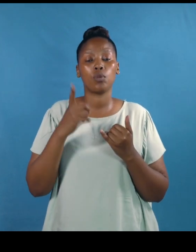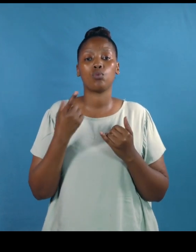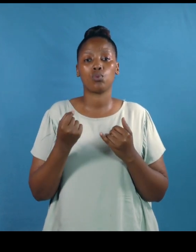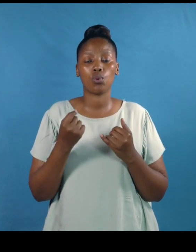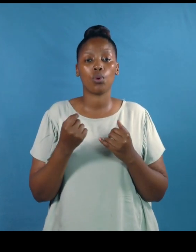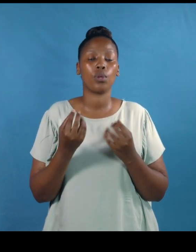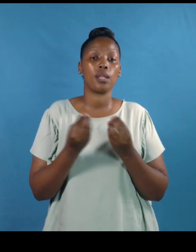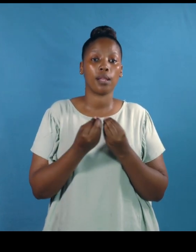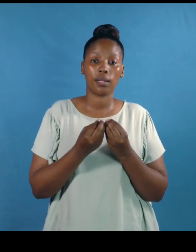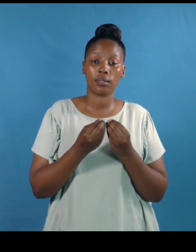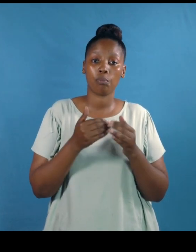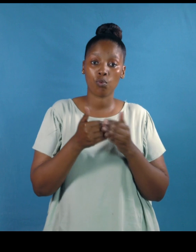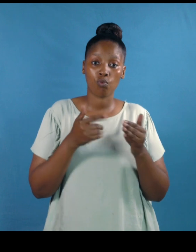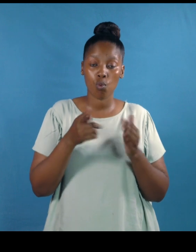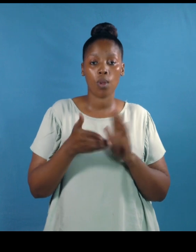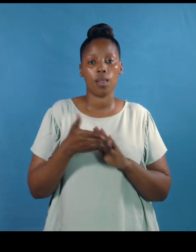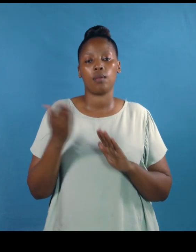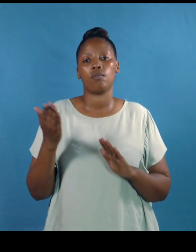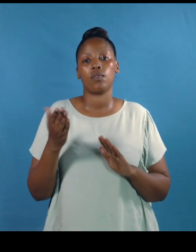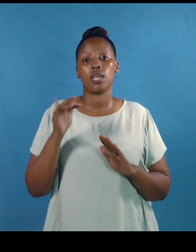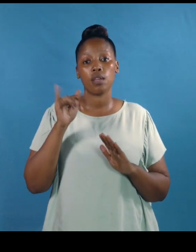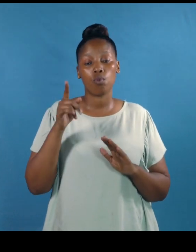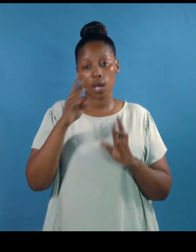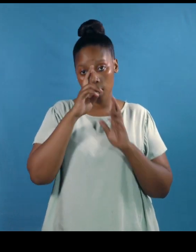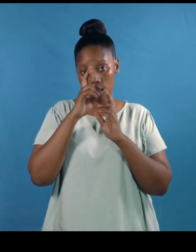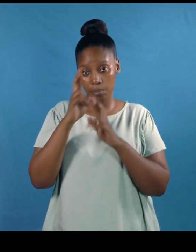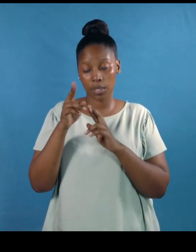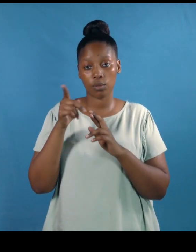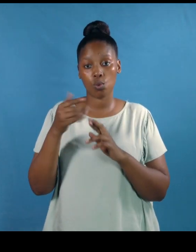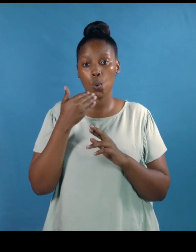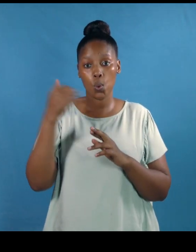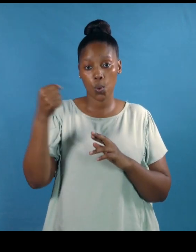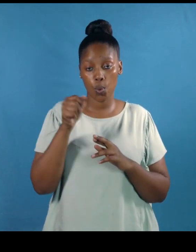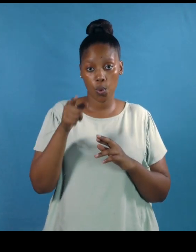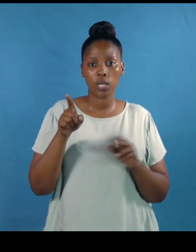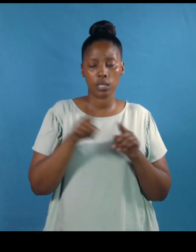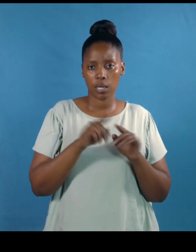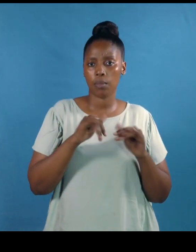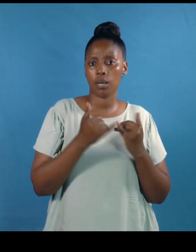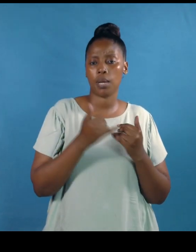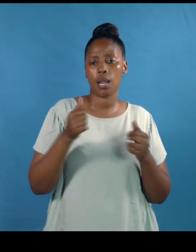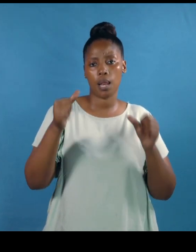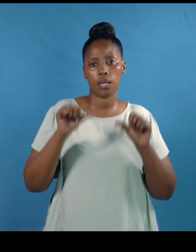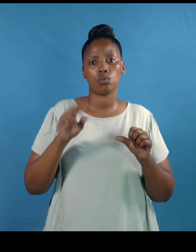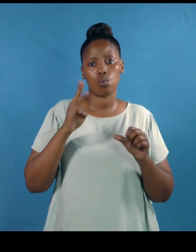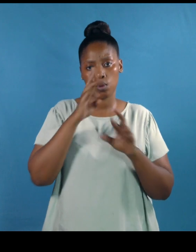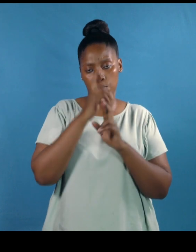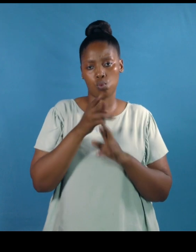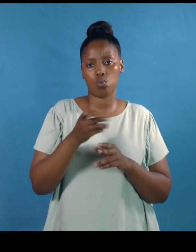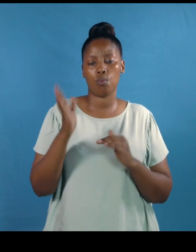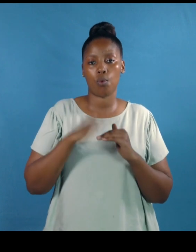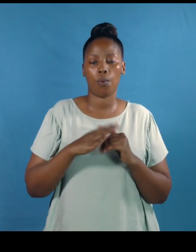respect your contract your next company will respect you more apply for new jobs while you're working